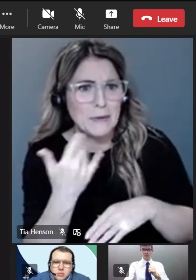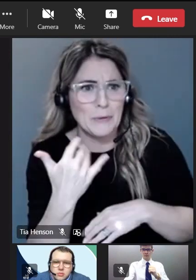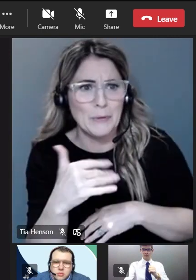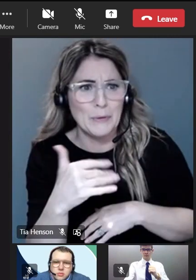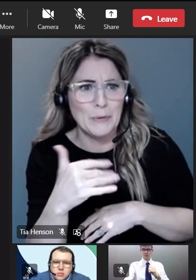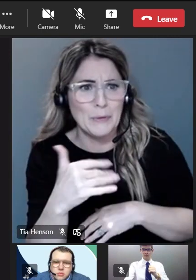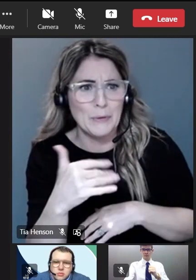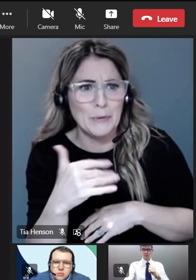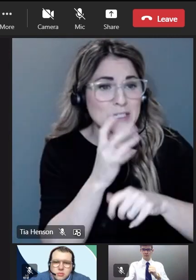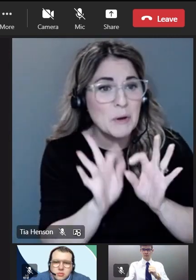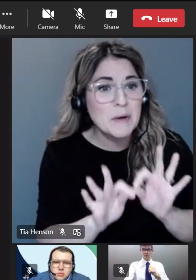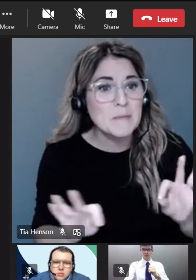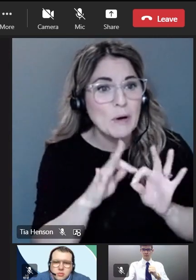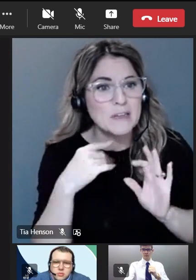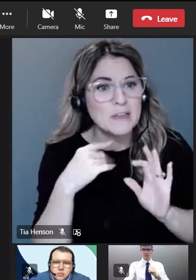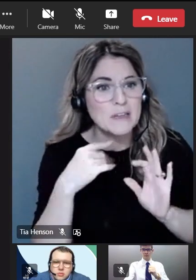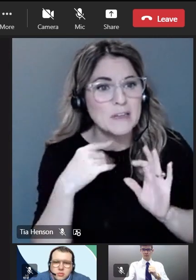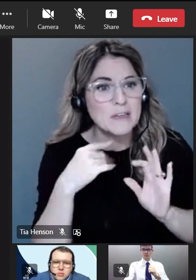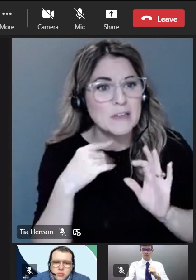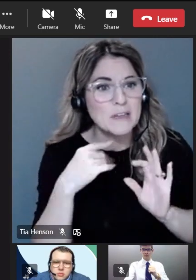today, so some important things to cover.